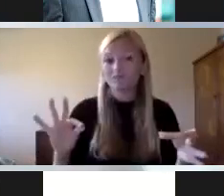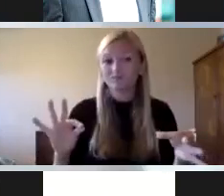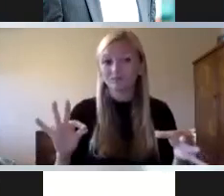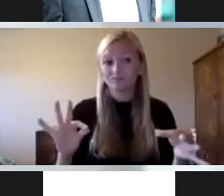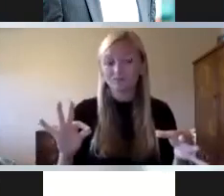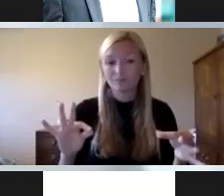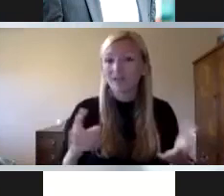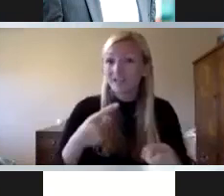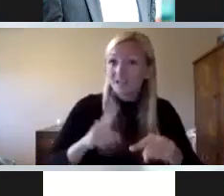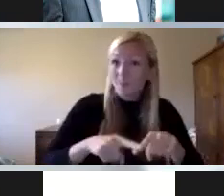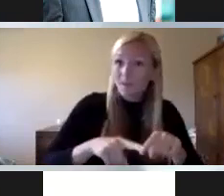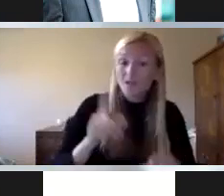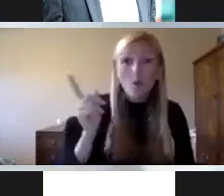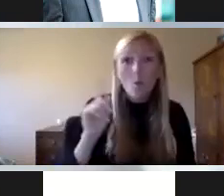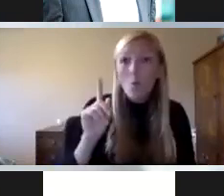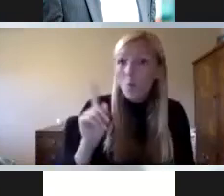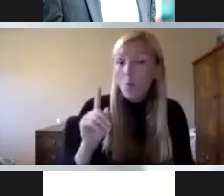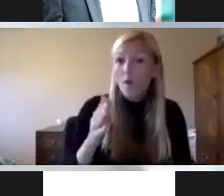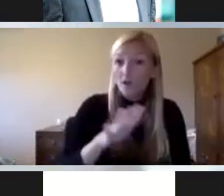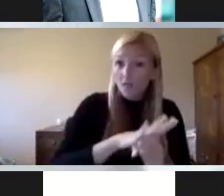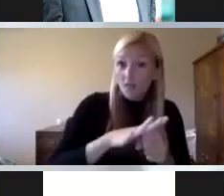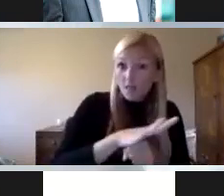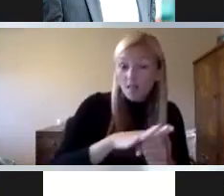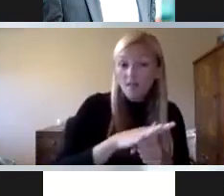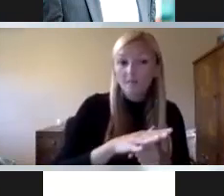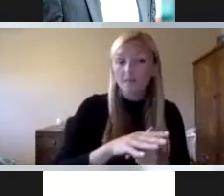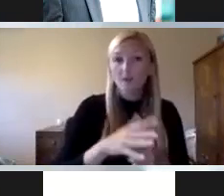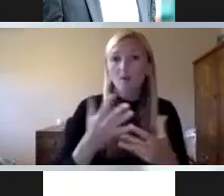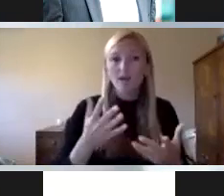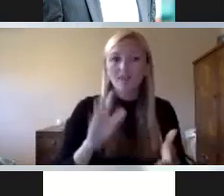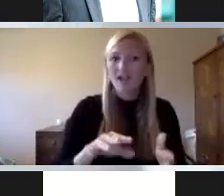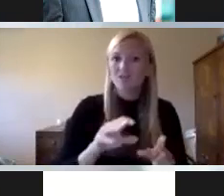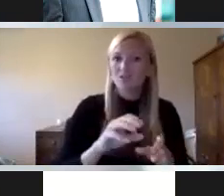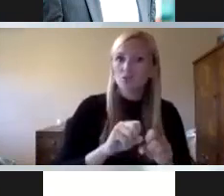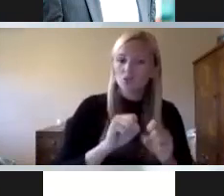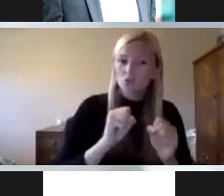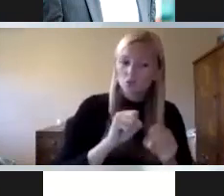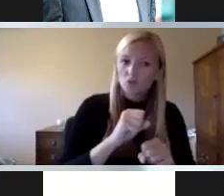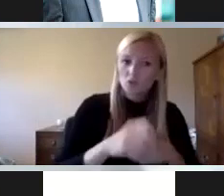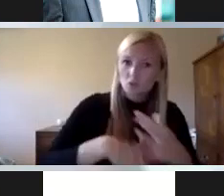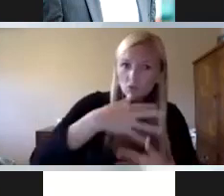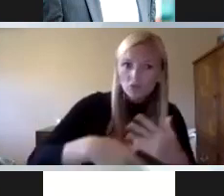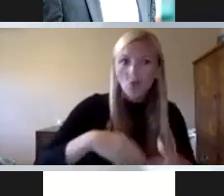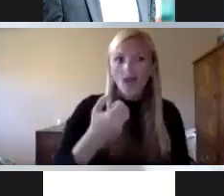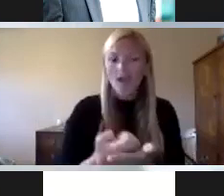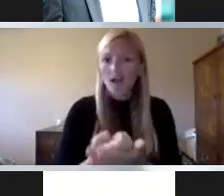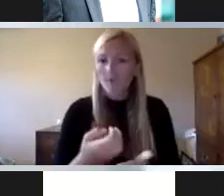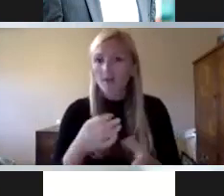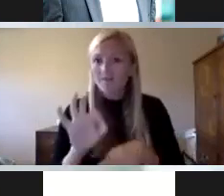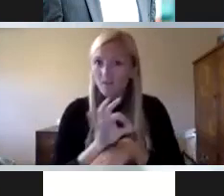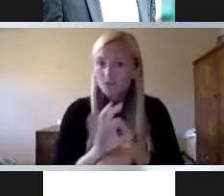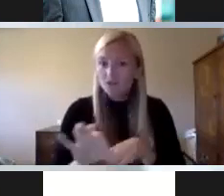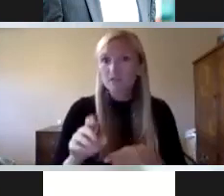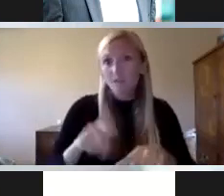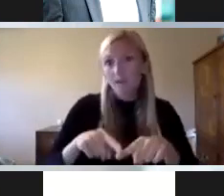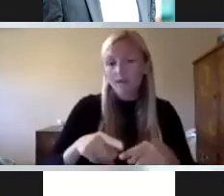variable depending on where you are to what that acceptable level of social and economic function is. My goal within the Horde Couple Mock team is